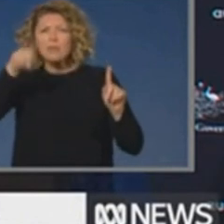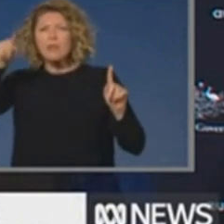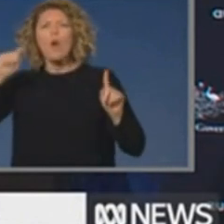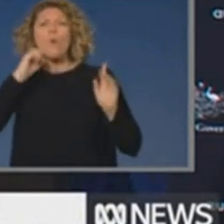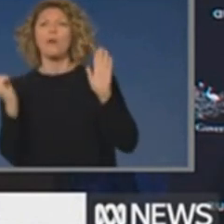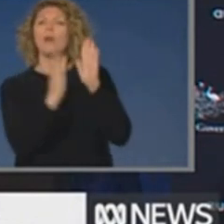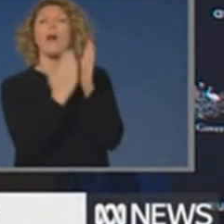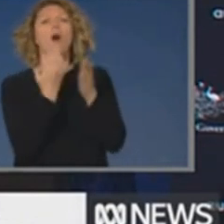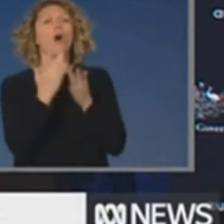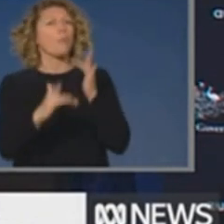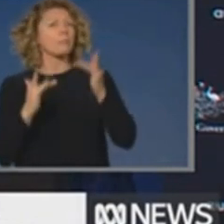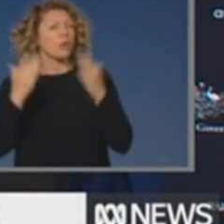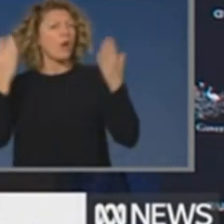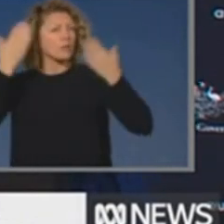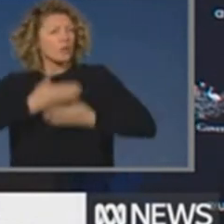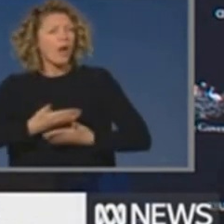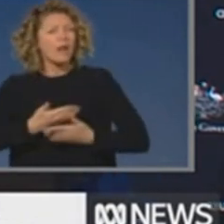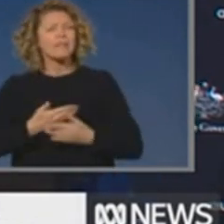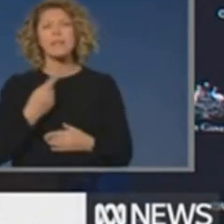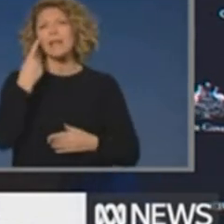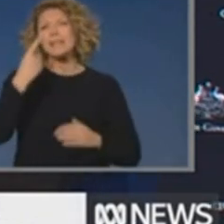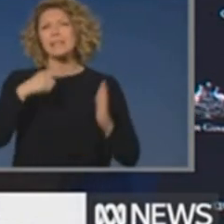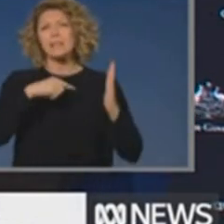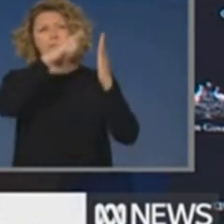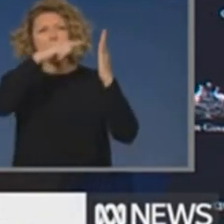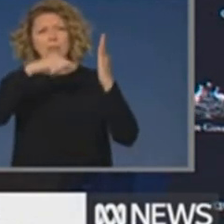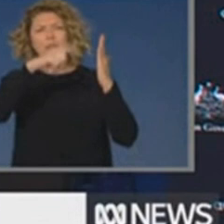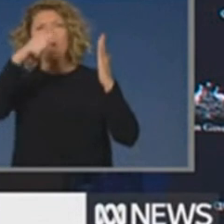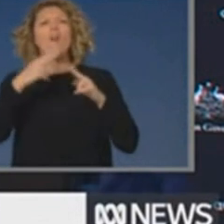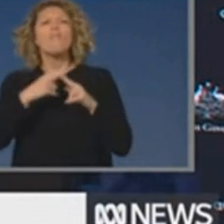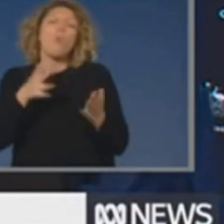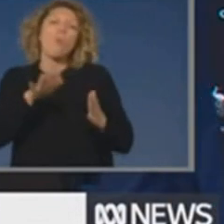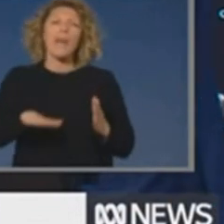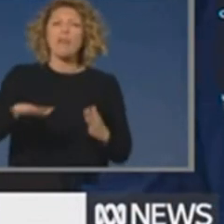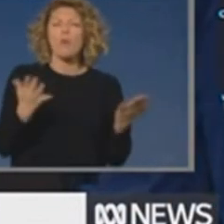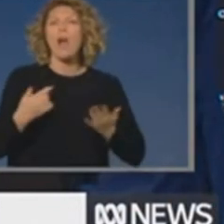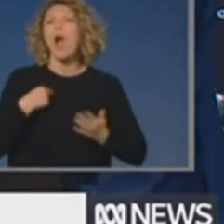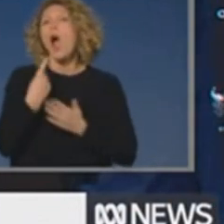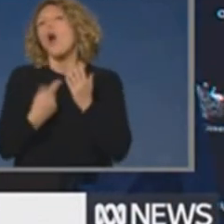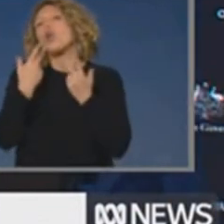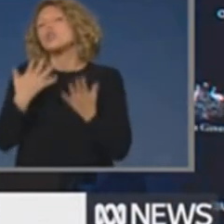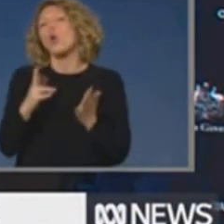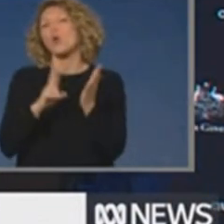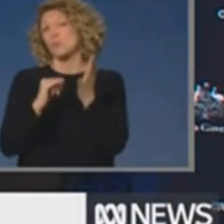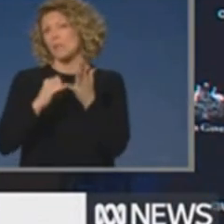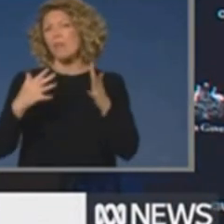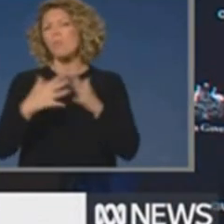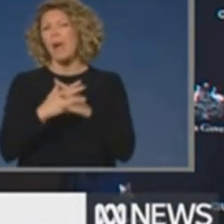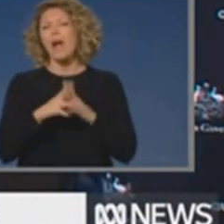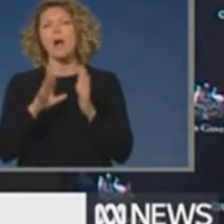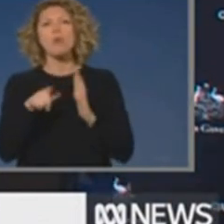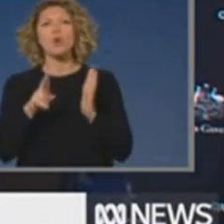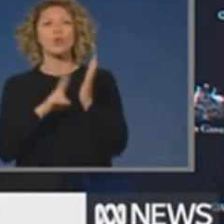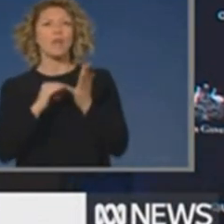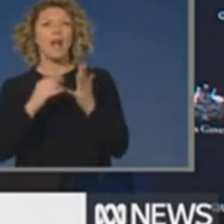tonight. We'll show this for every jurisdiction. We're only showing it here for New South Wales because it